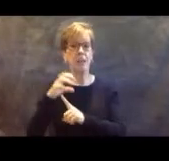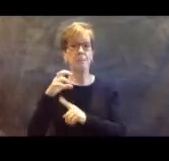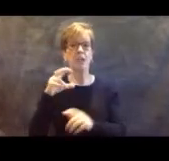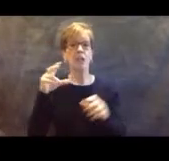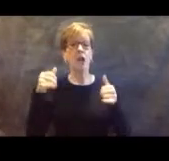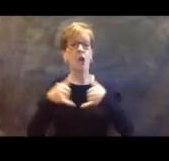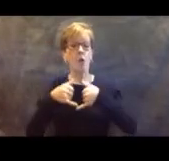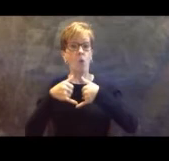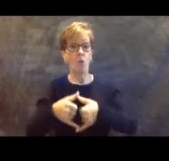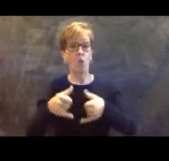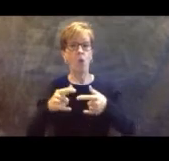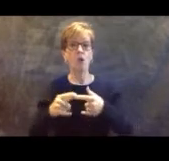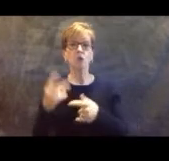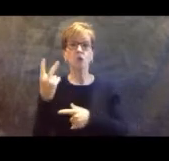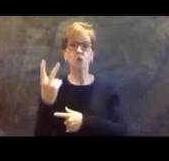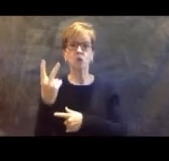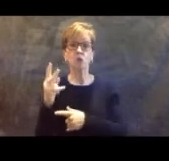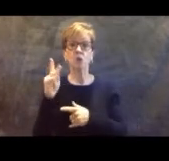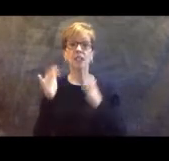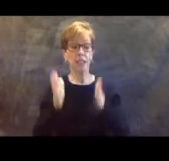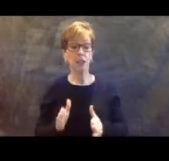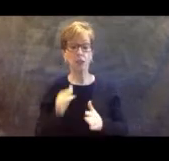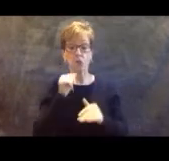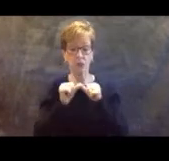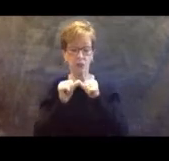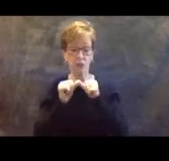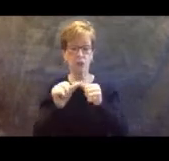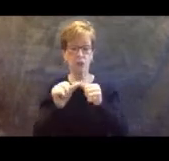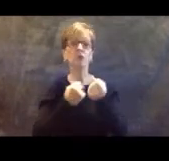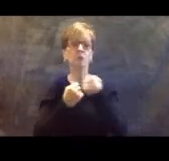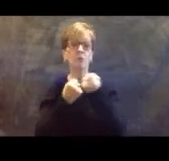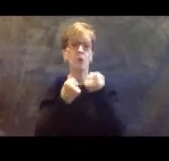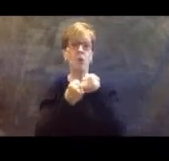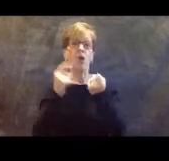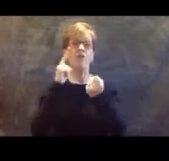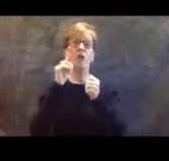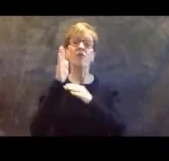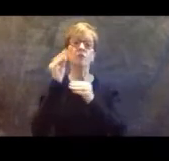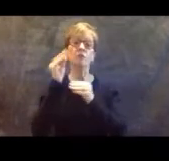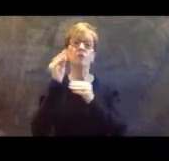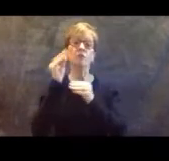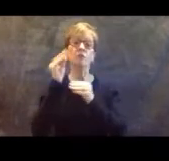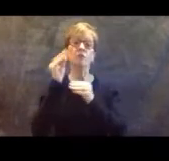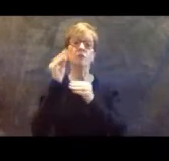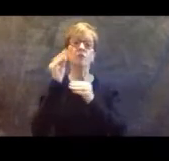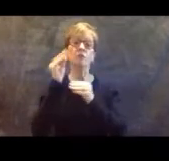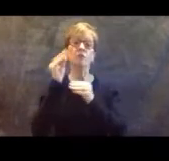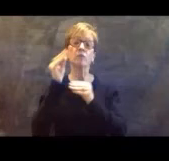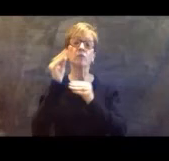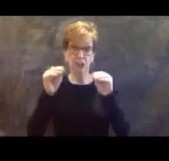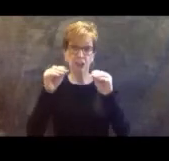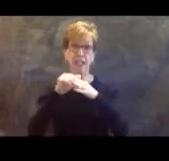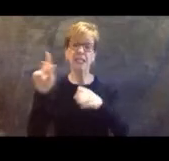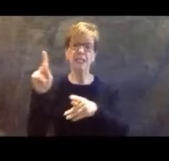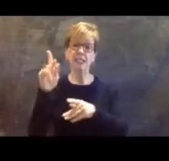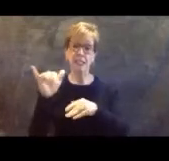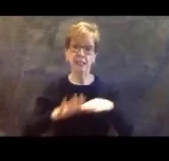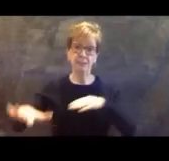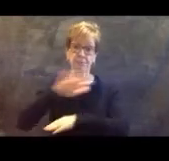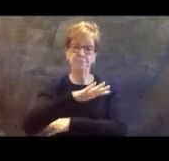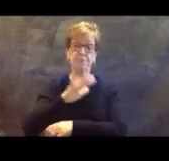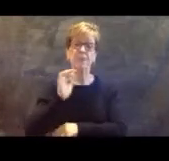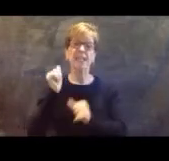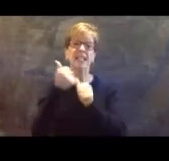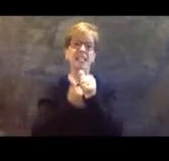support for furthering our mission of spreading accomplished teaching to improve student learning in the Commonwealth. Each year the recipients